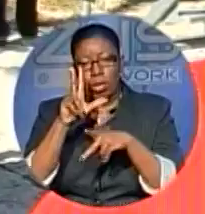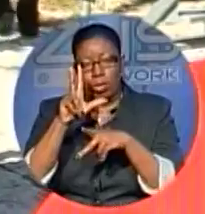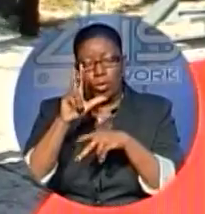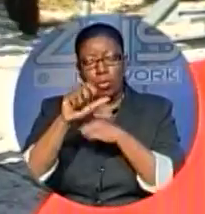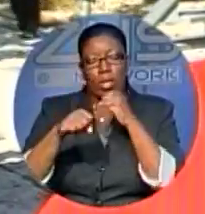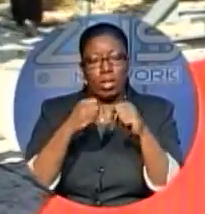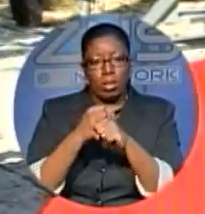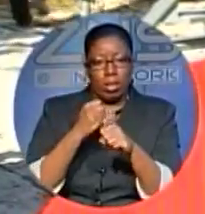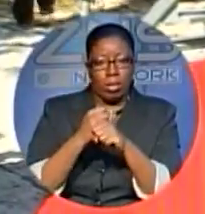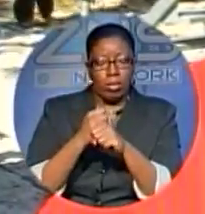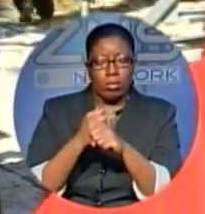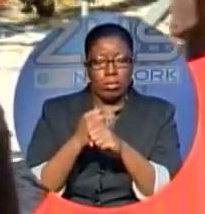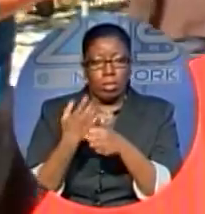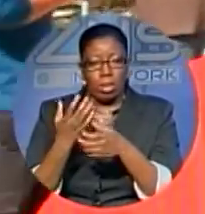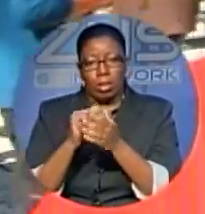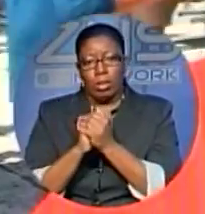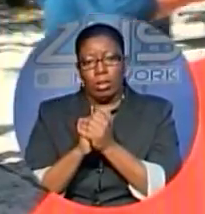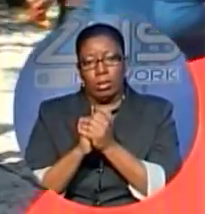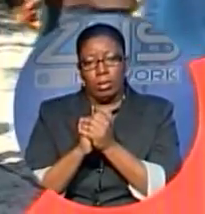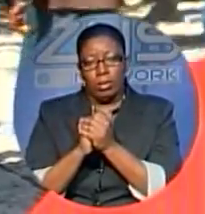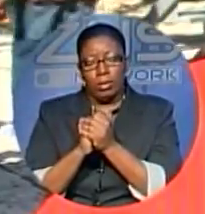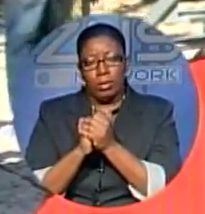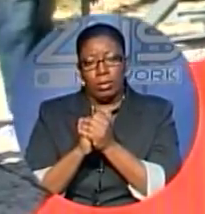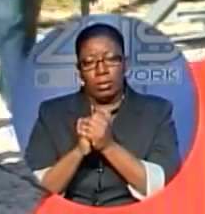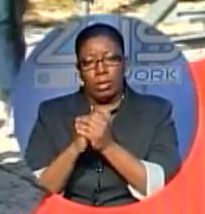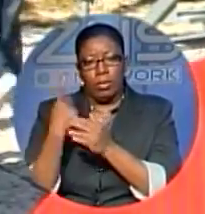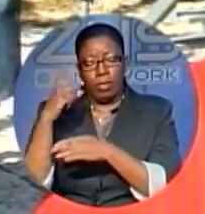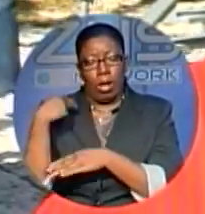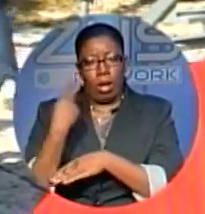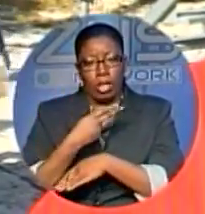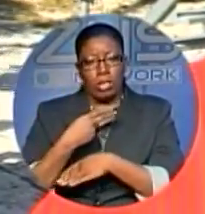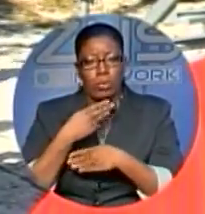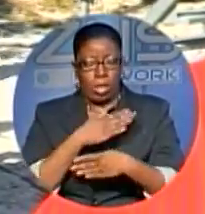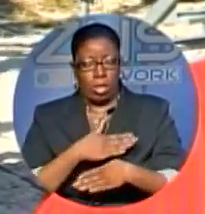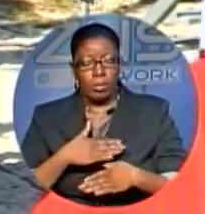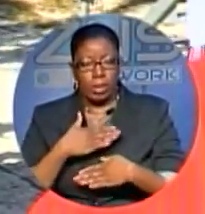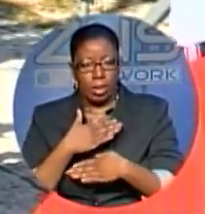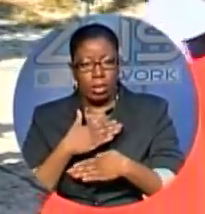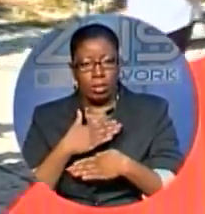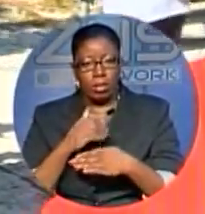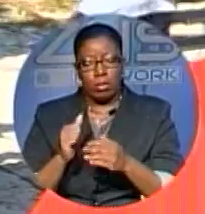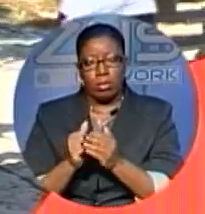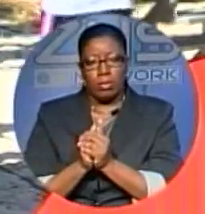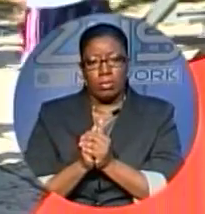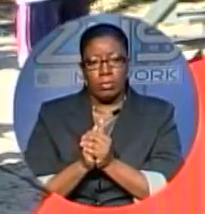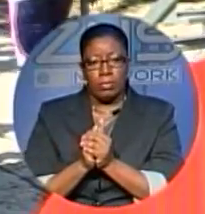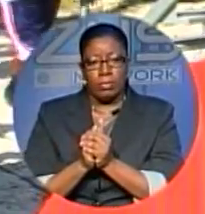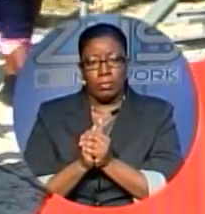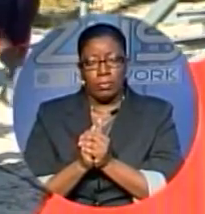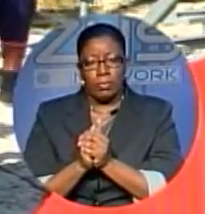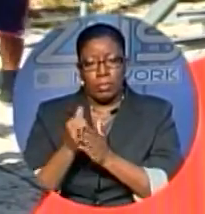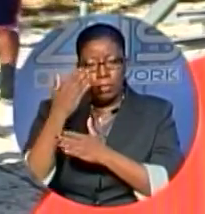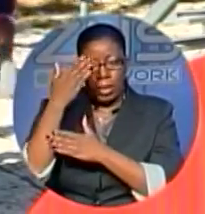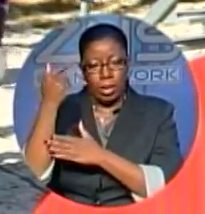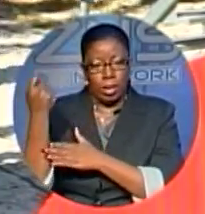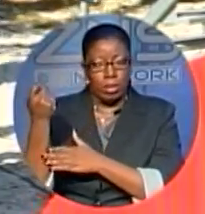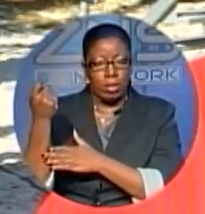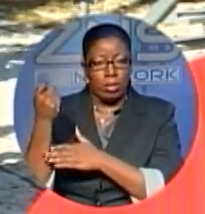countries around the world. And so for us, we are very pleased. We are doubly as pleased because